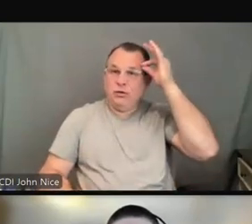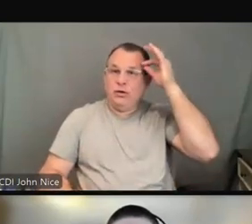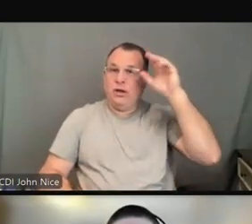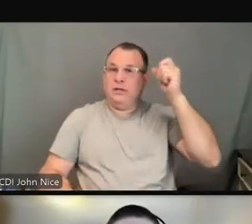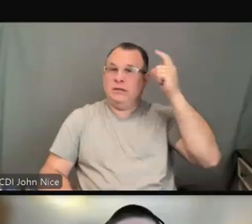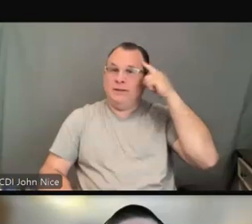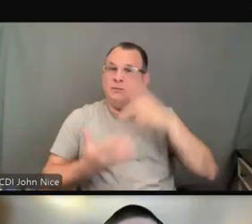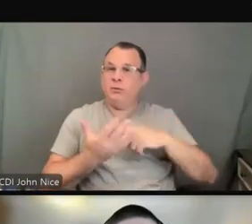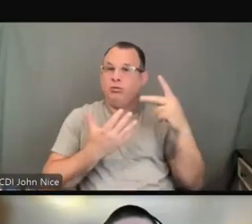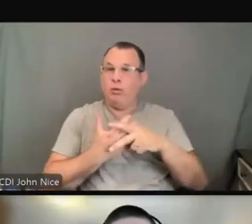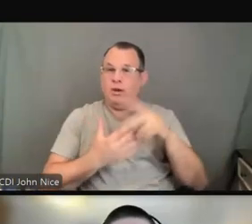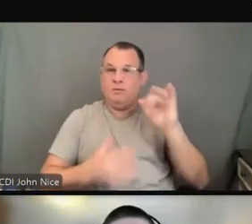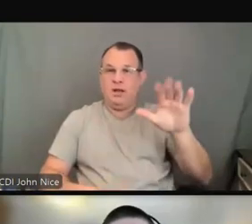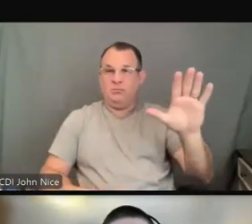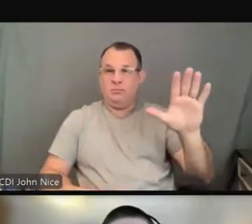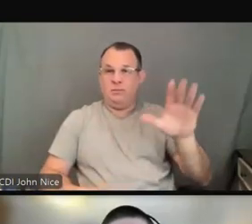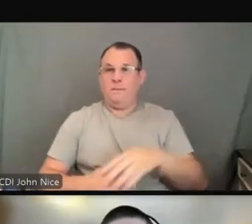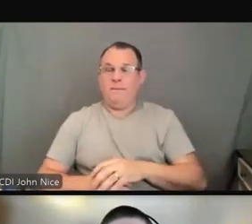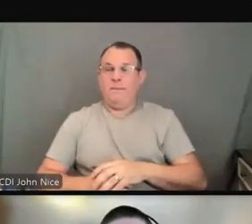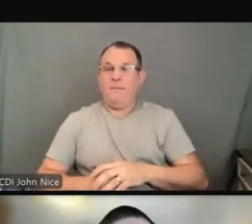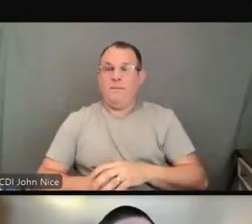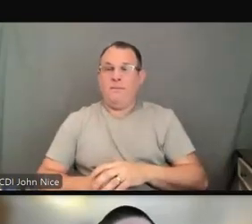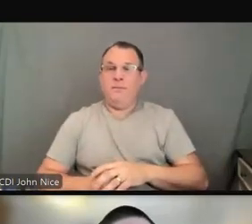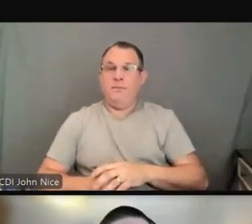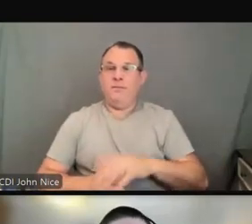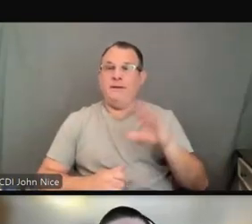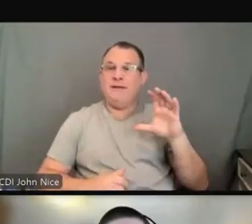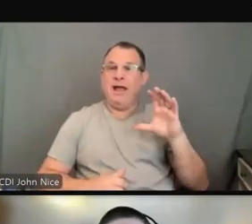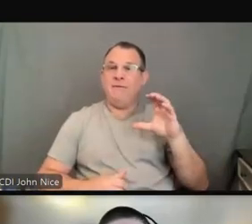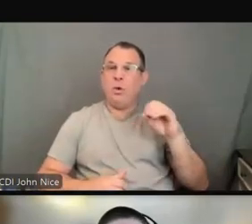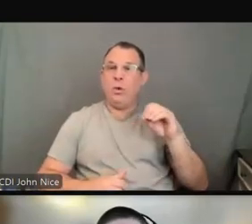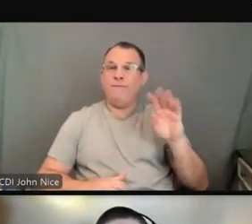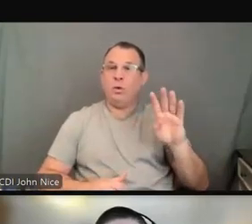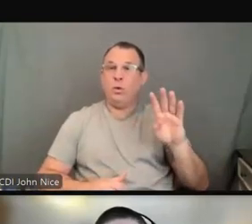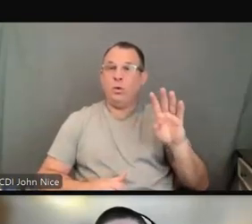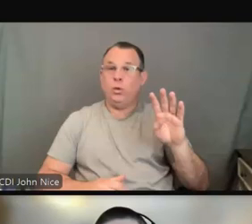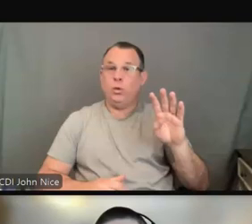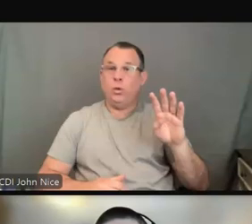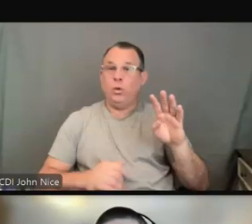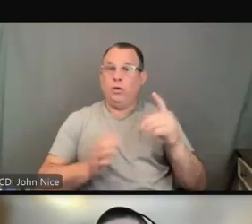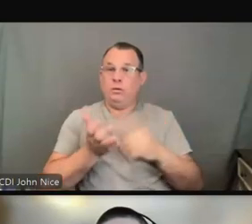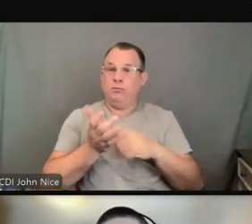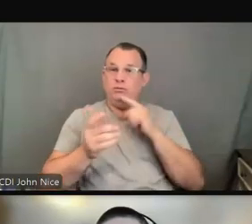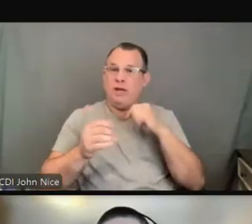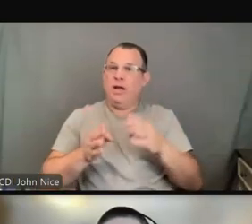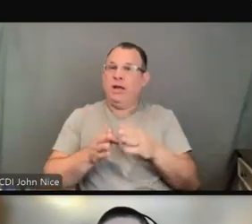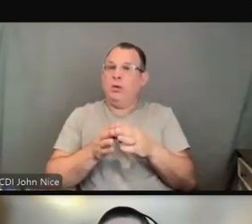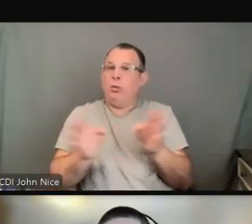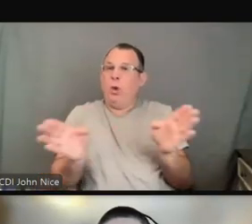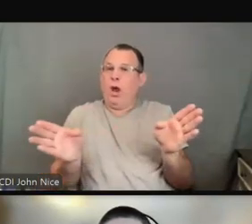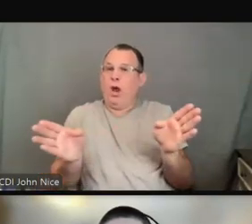Section 504 is a broad law that covers not just healthcare programs,